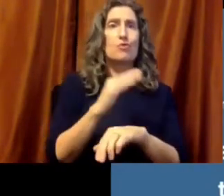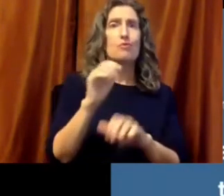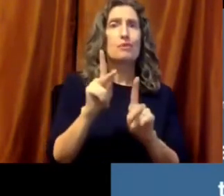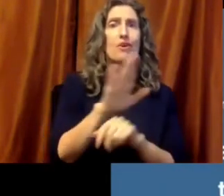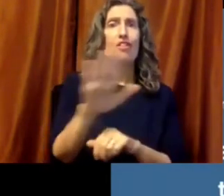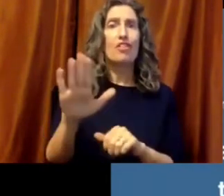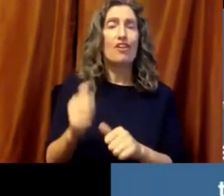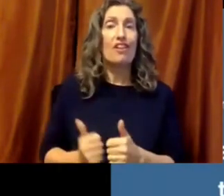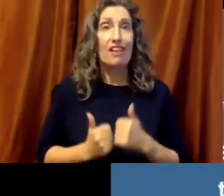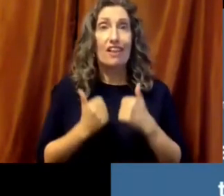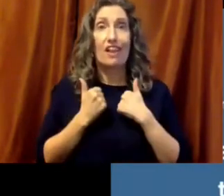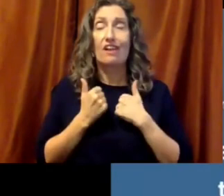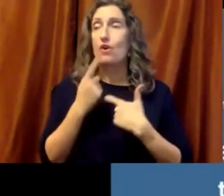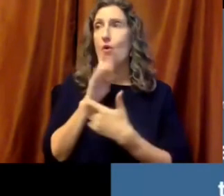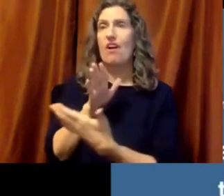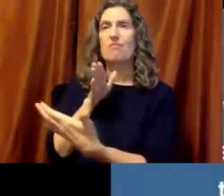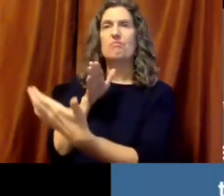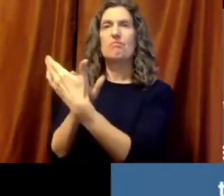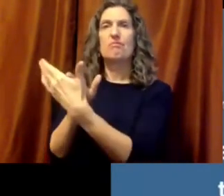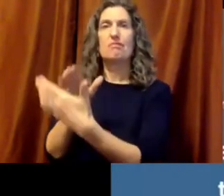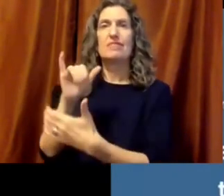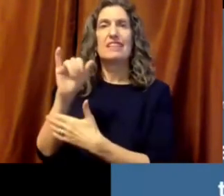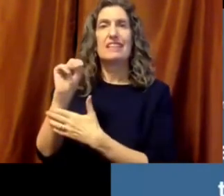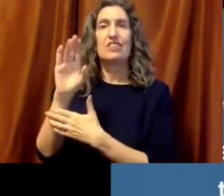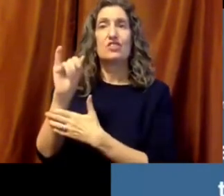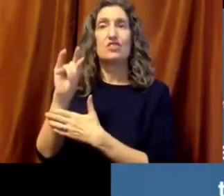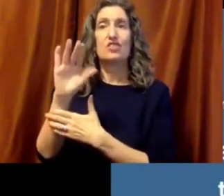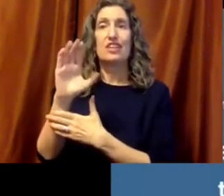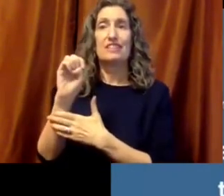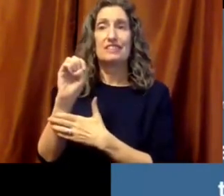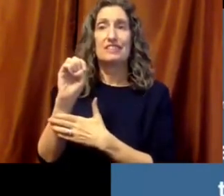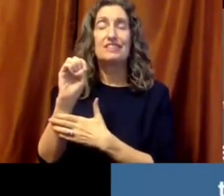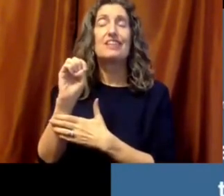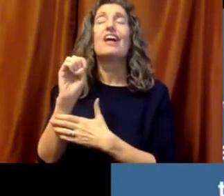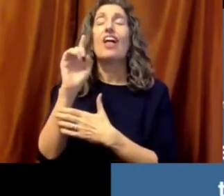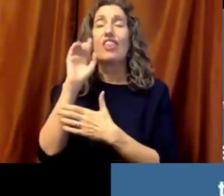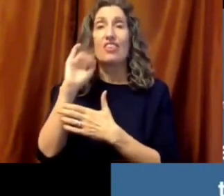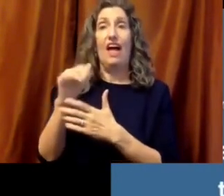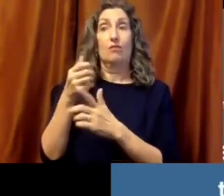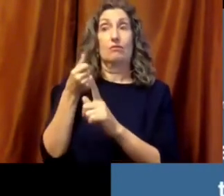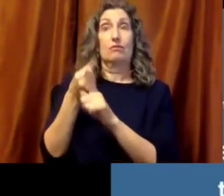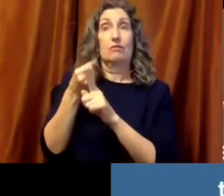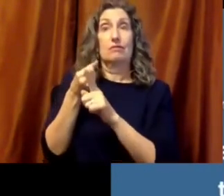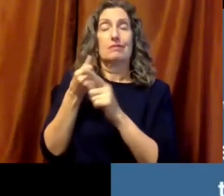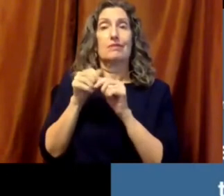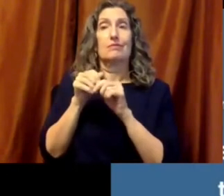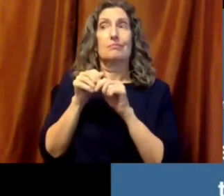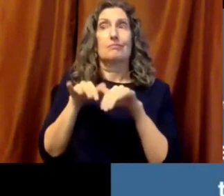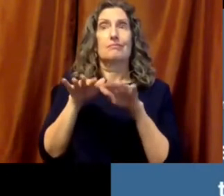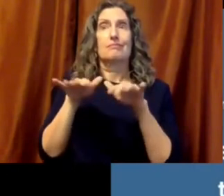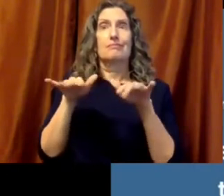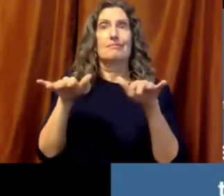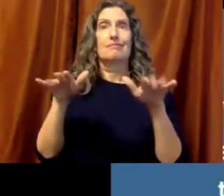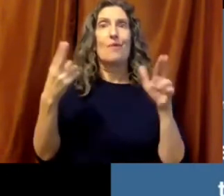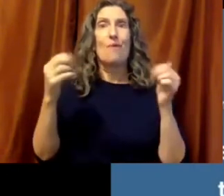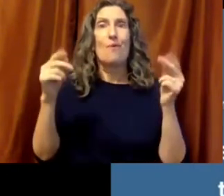or acts to improve the lot of others or strikes out against injustice, he sends forth a tiny ripple